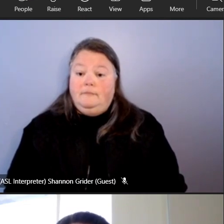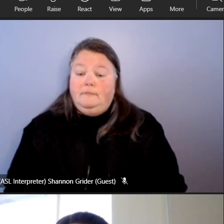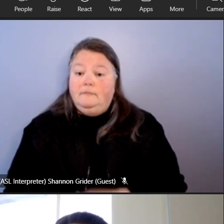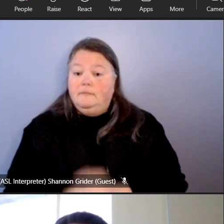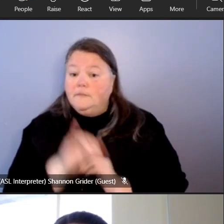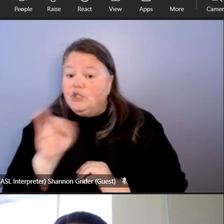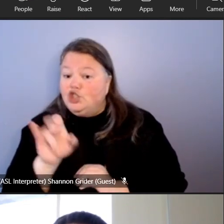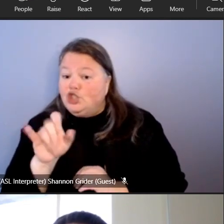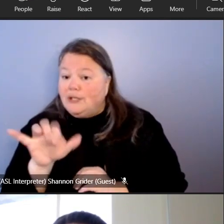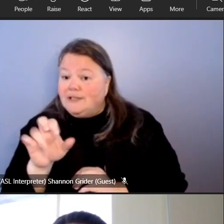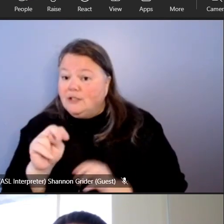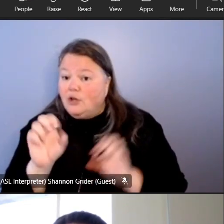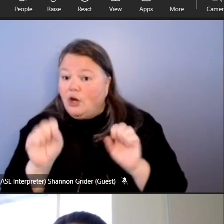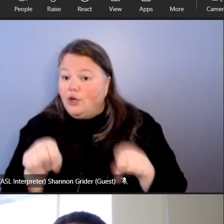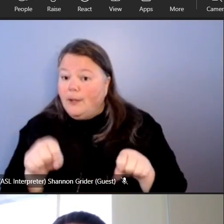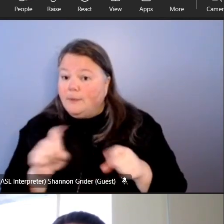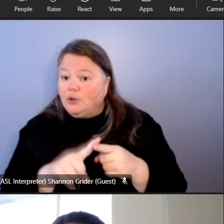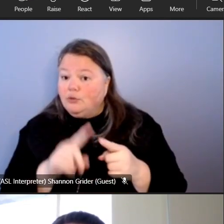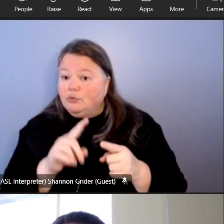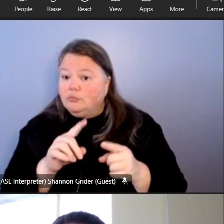justin are you able to talk about that